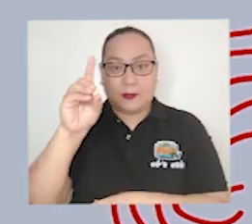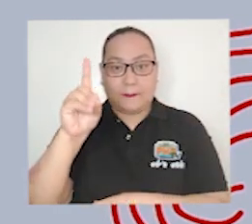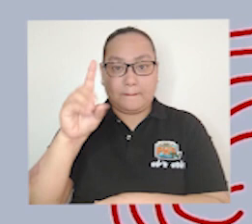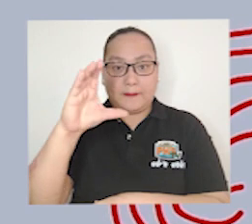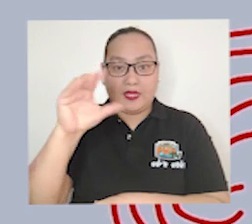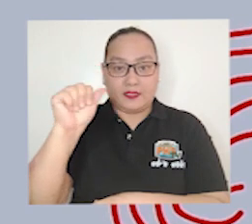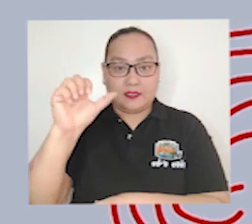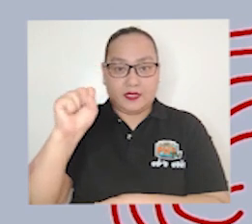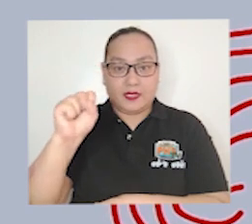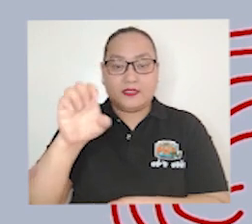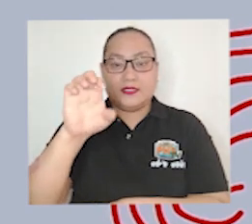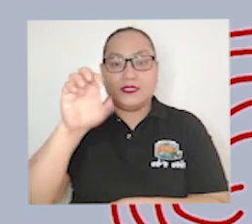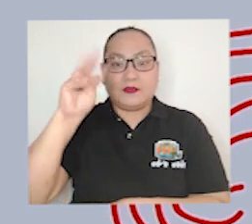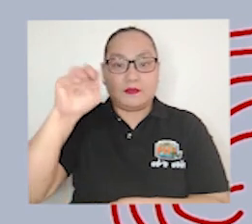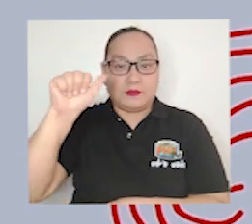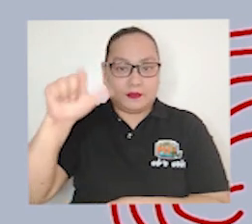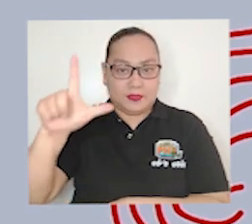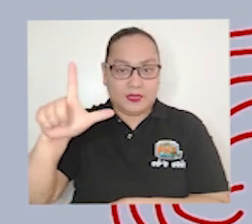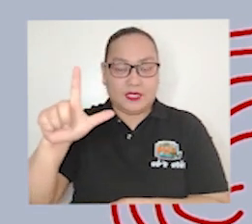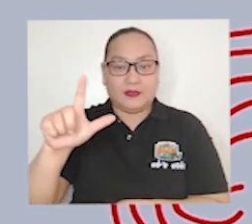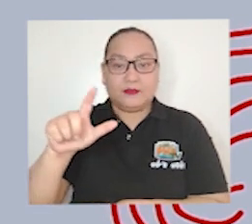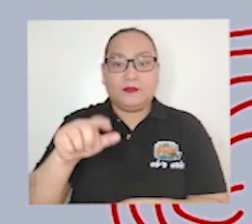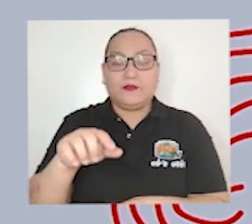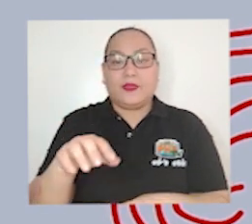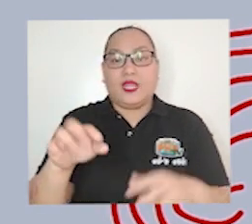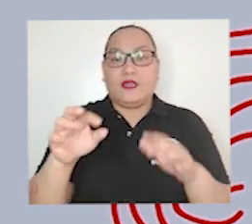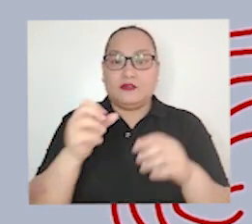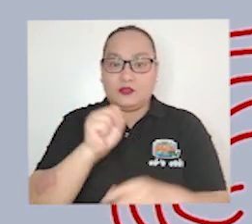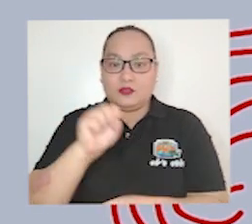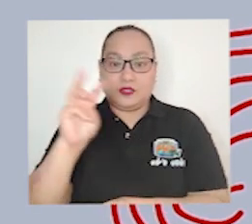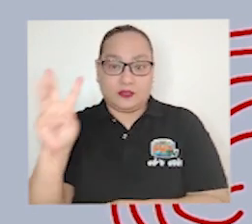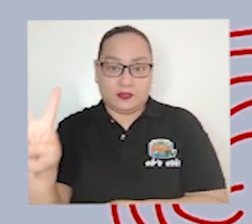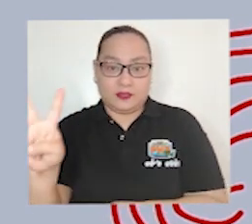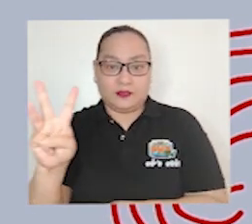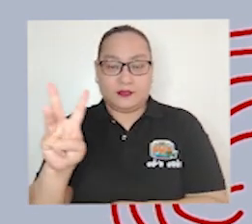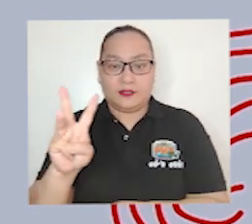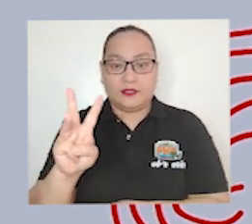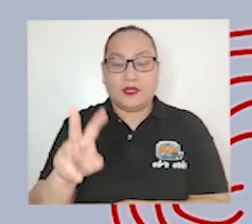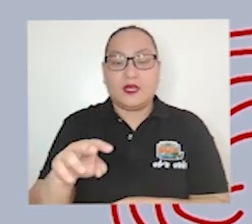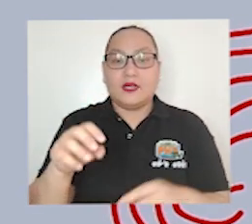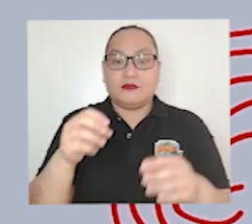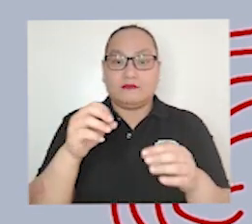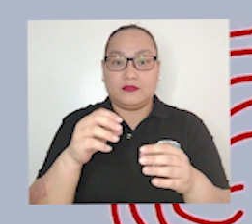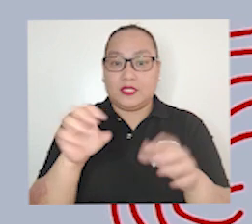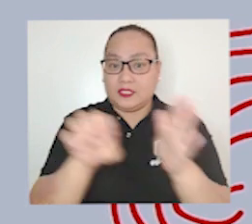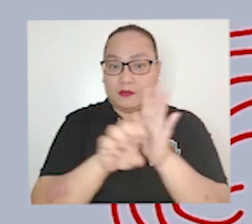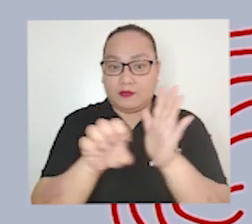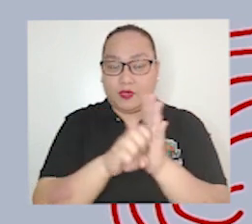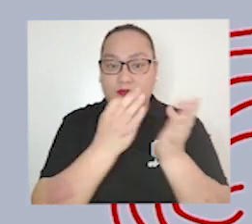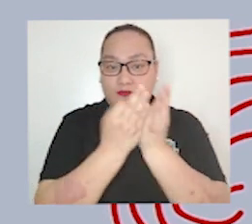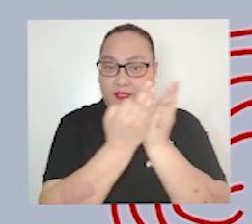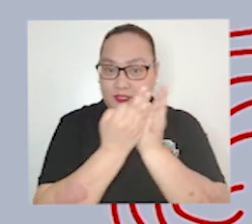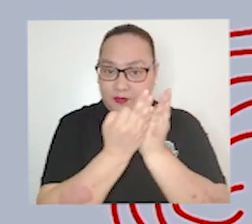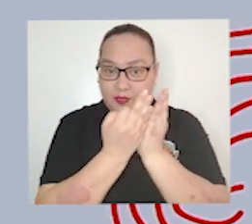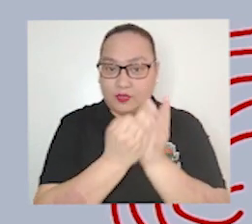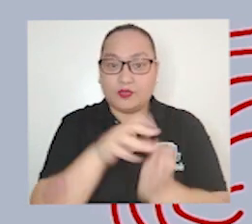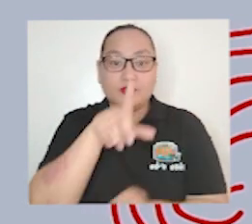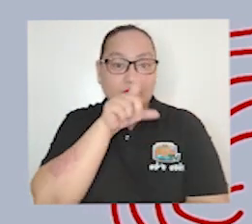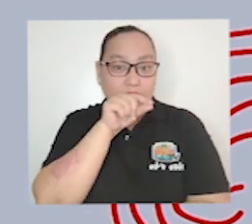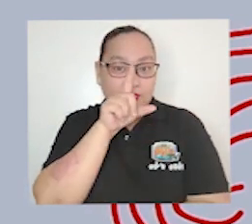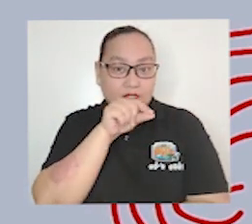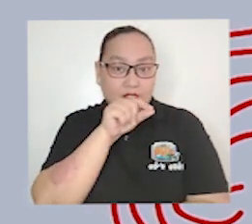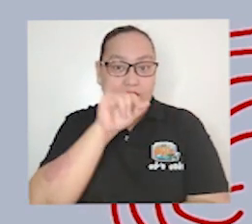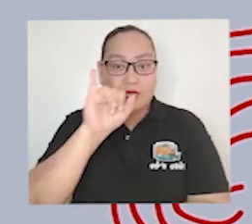emails the popular social networking and social media sites such as Facebook